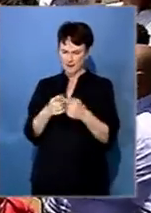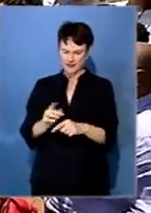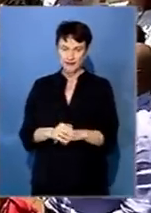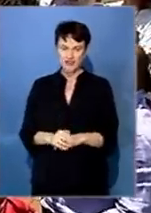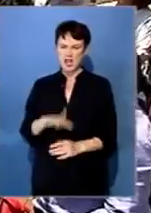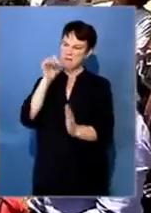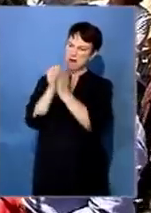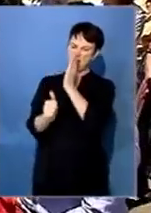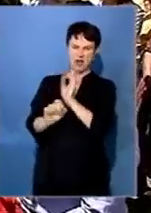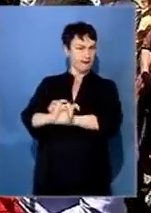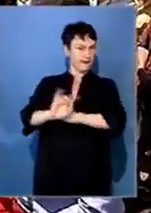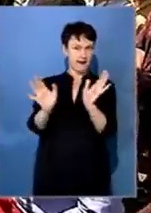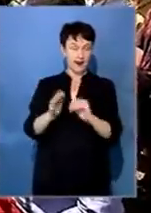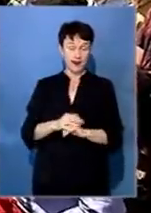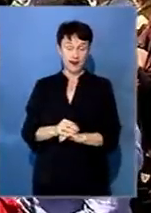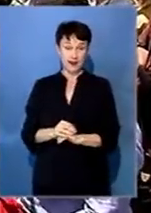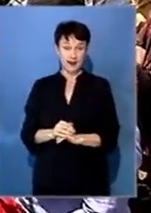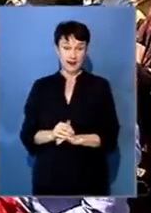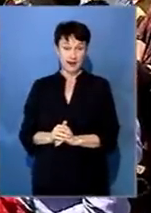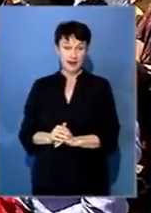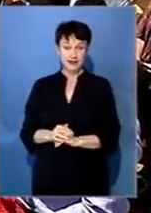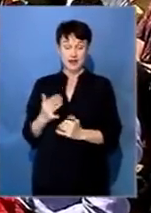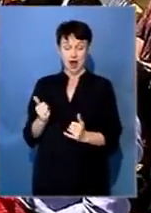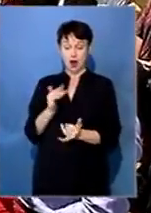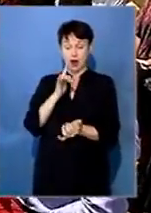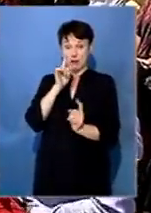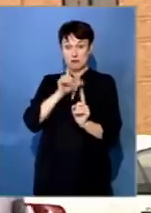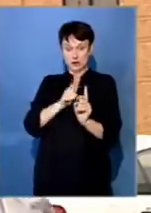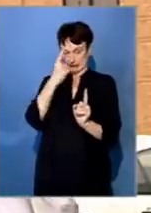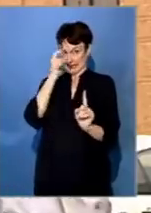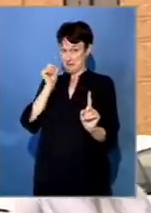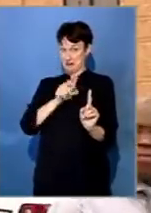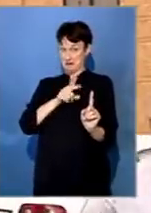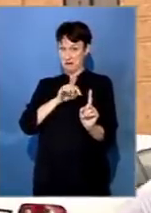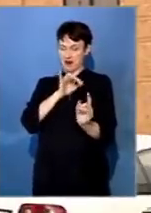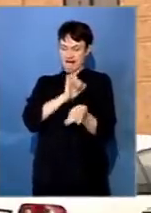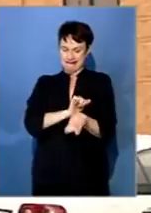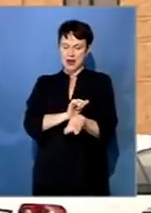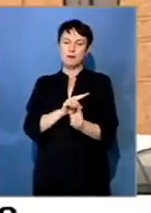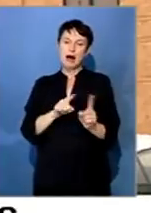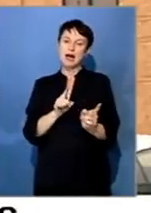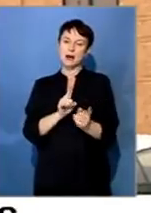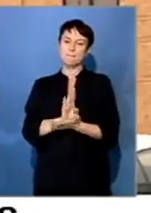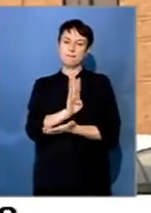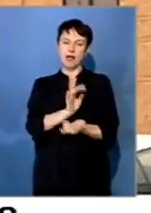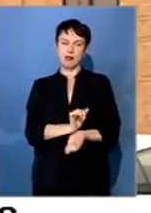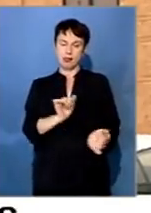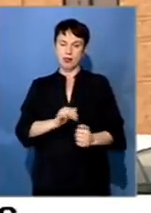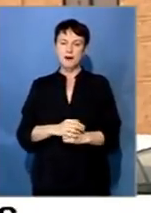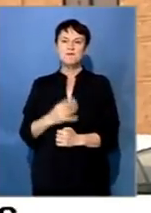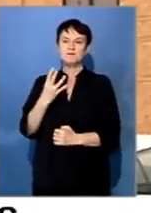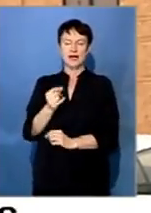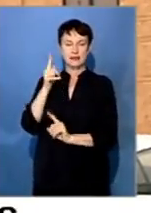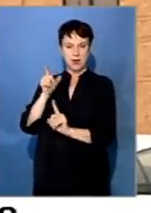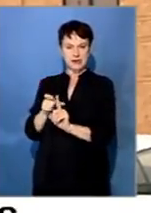suspect was released on bail pending investigations. The key witness over and above the CCTV footage